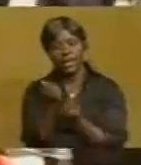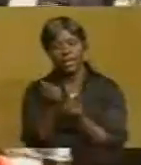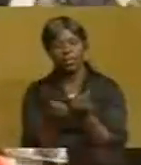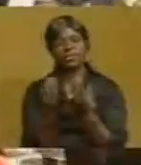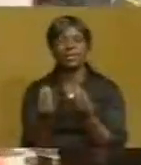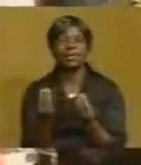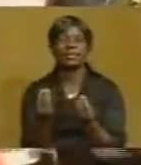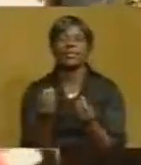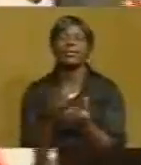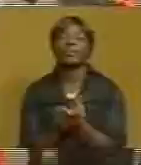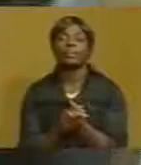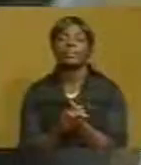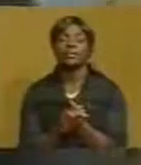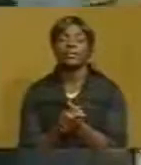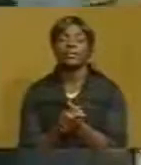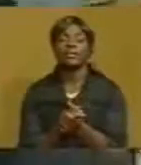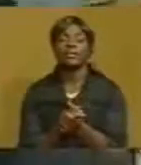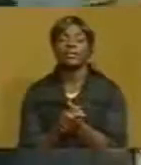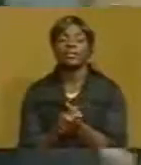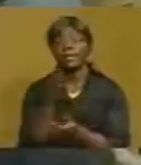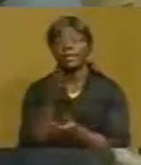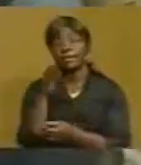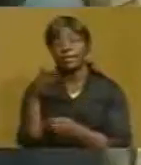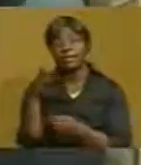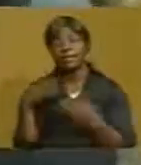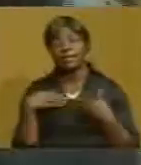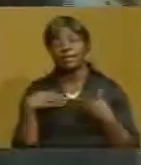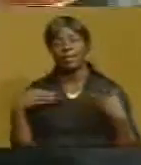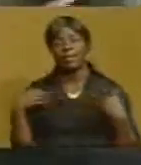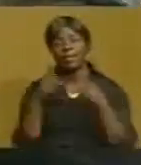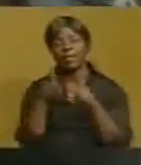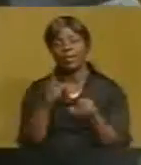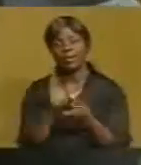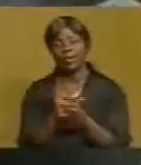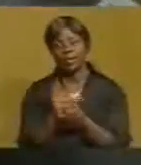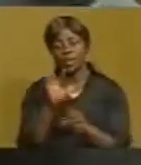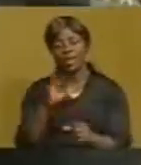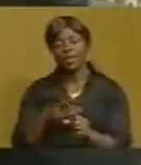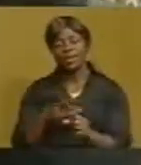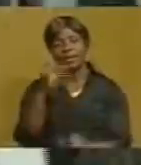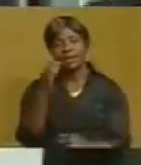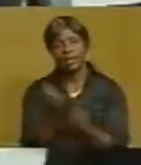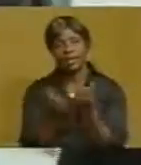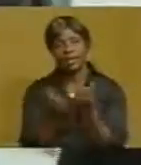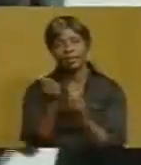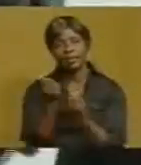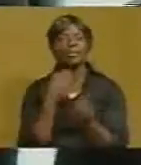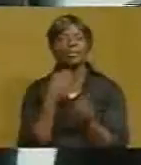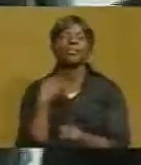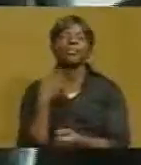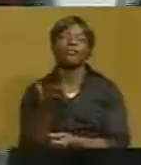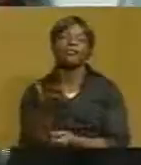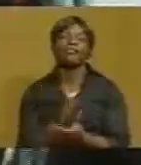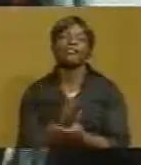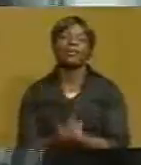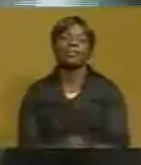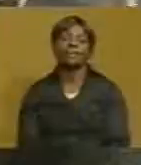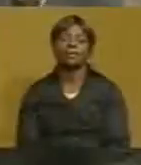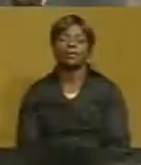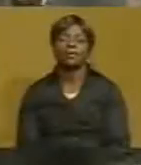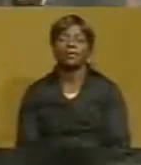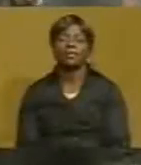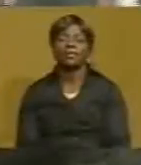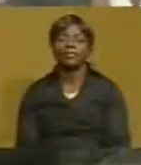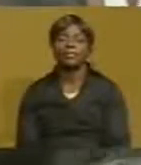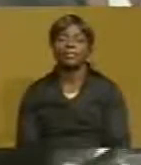This will in turn provide an opportunity to customers, a wide selection of choice, hence increasing HTD's market share in the motor industry.